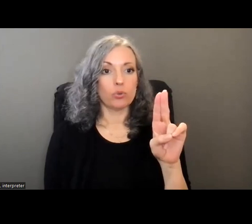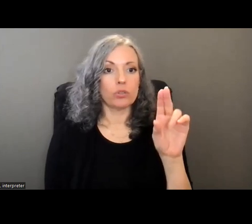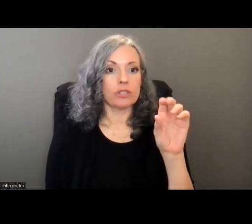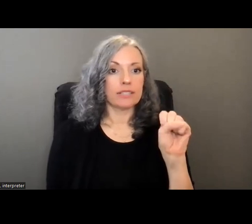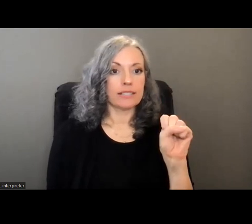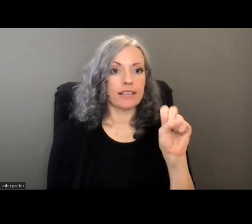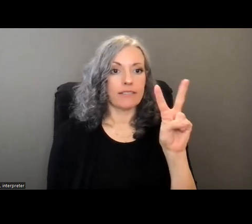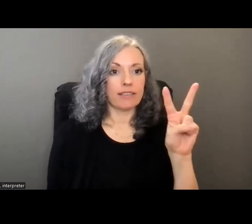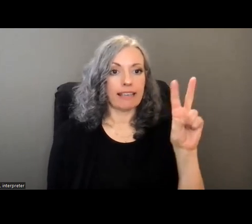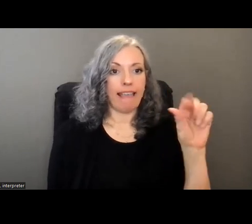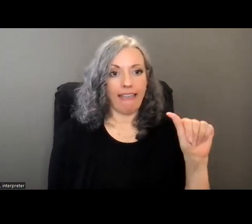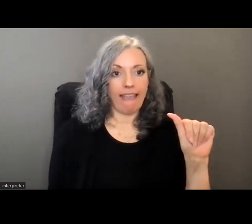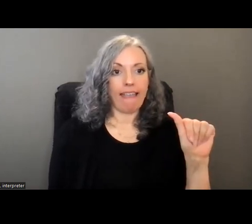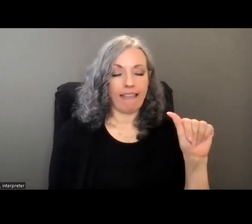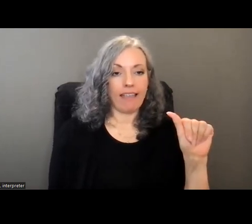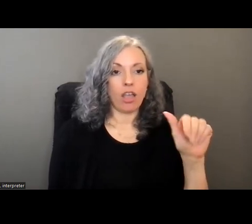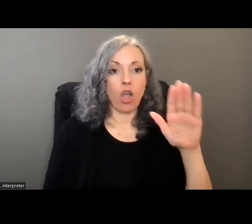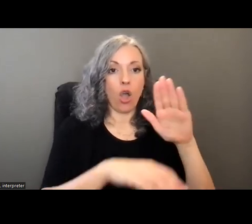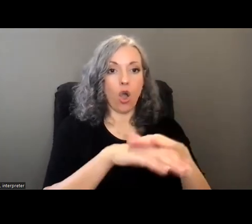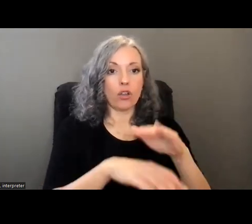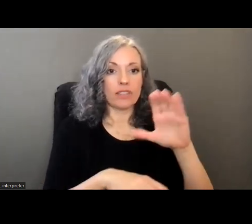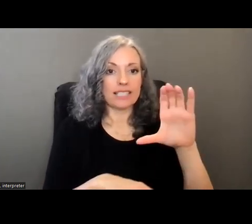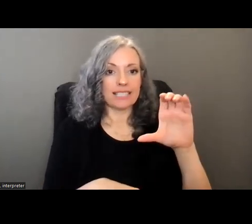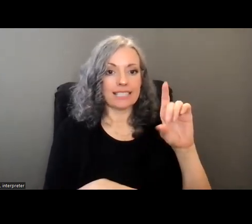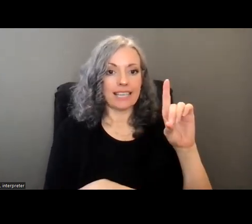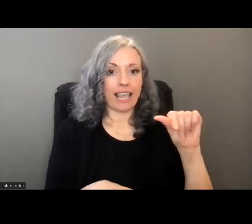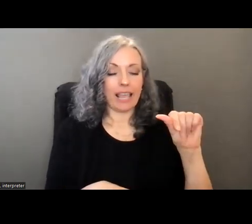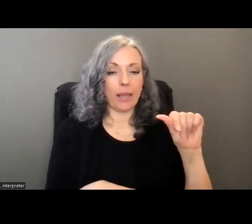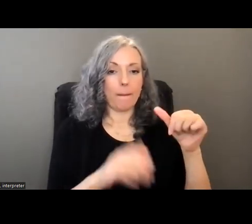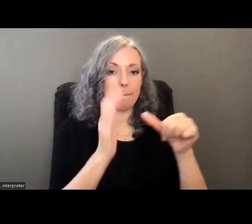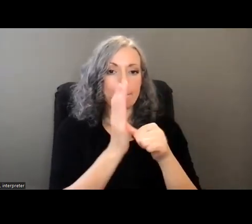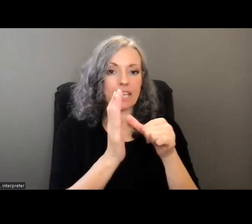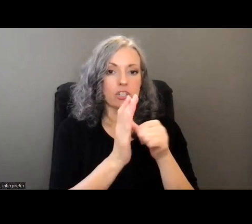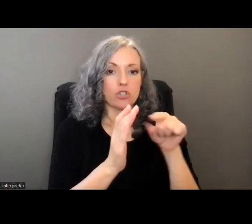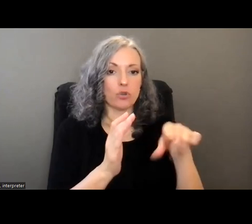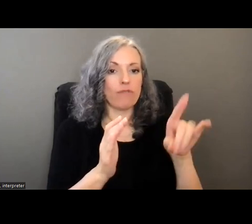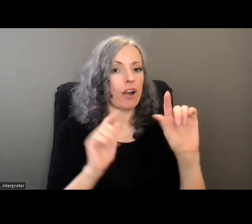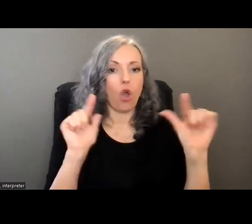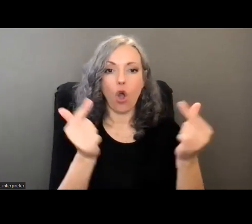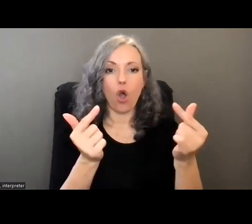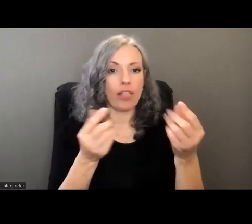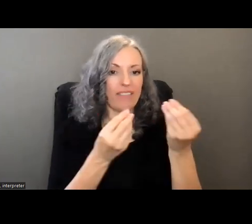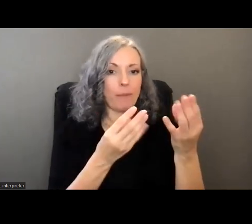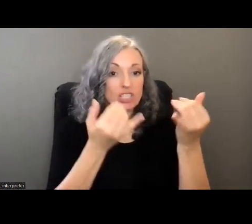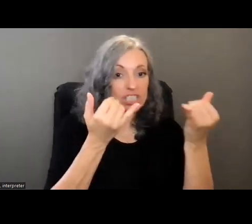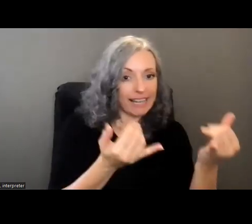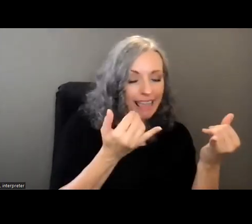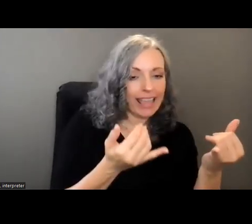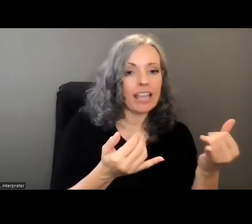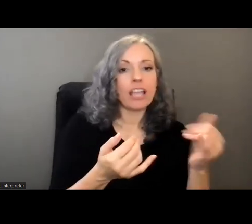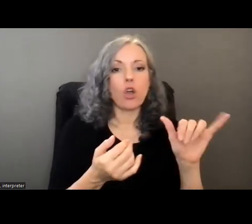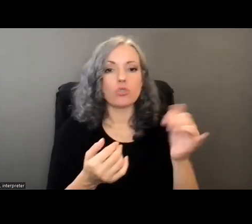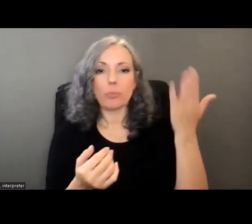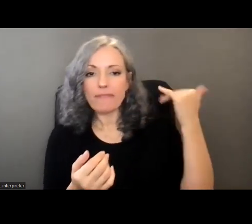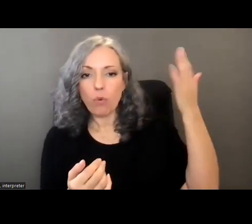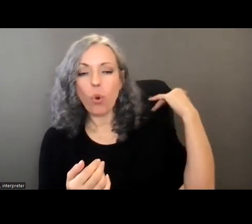highlights on the cda page and that's the page where you will find all the information of the past webinar and also today's webinar will